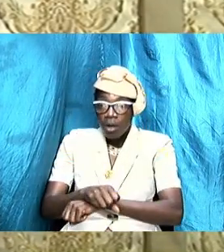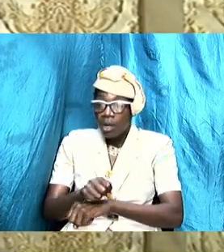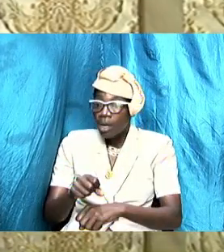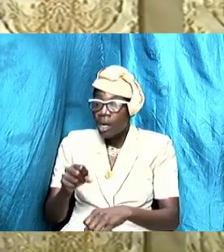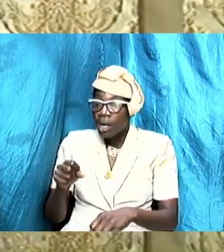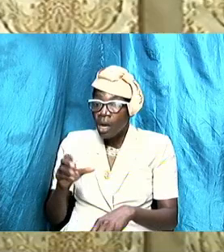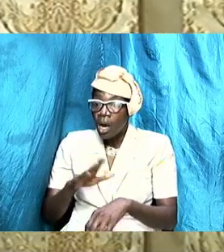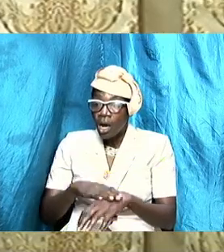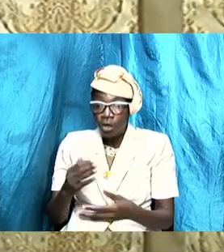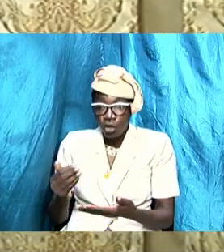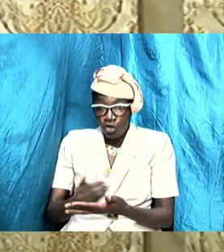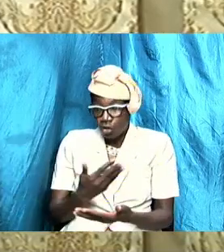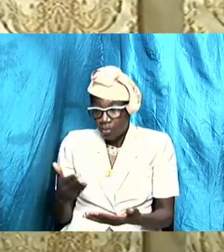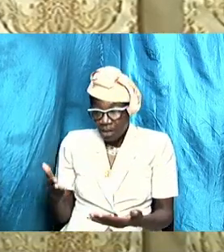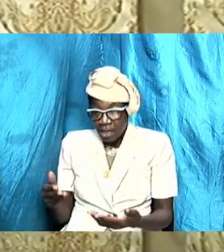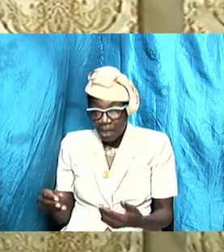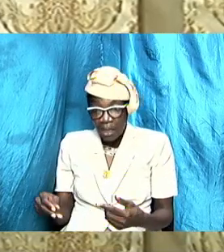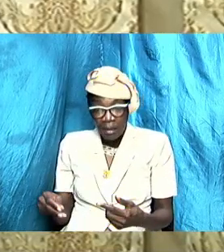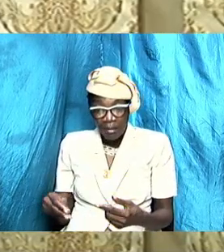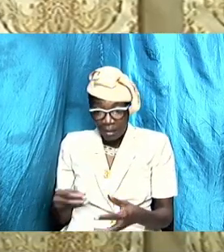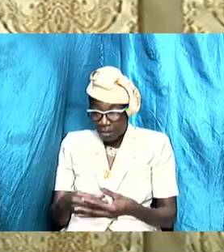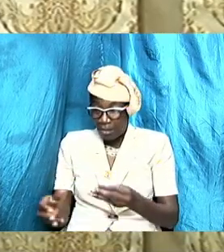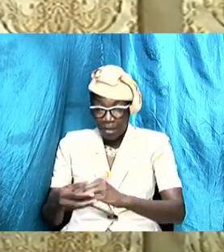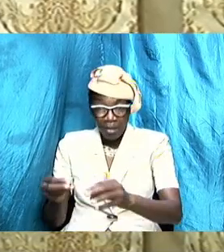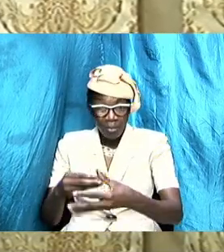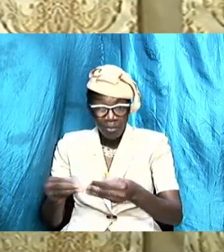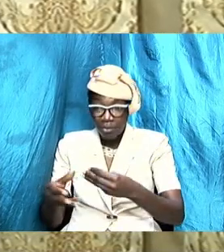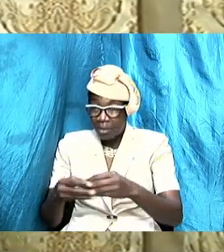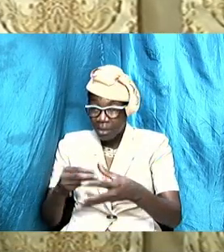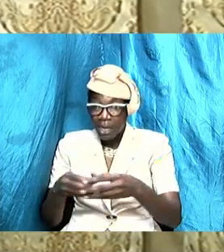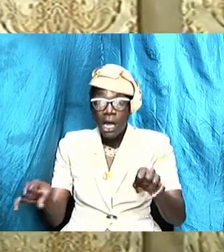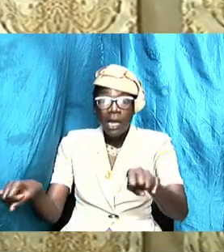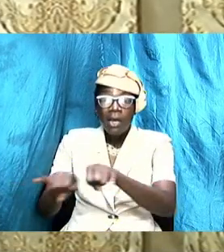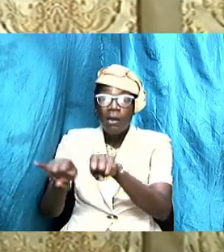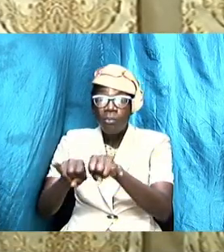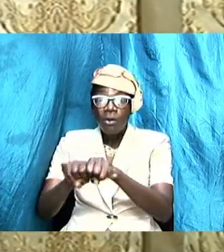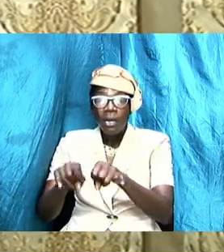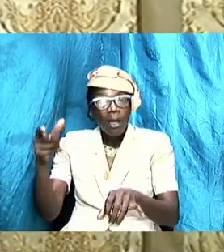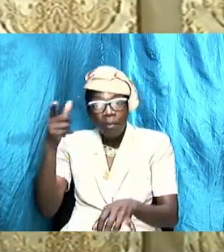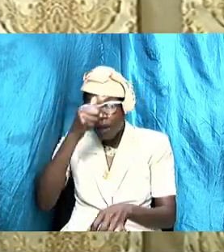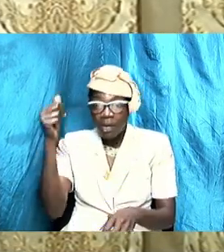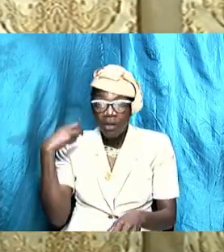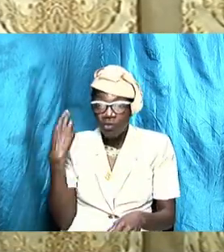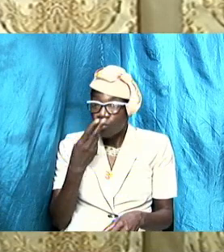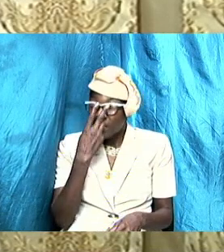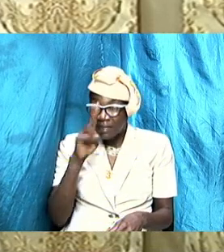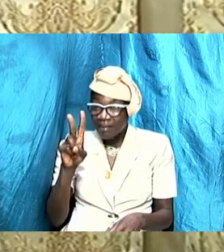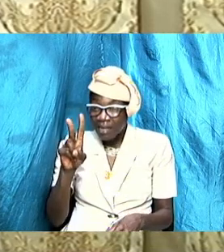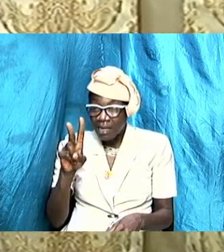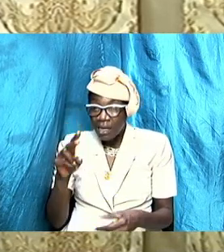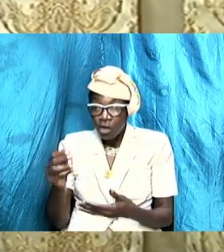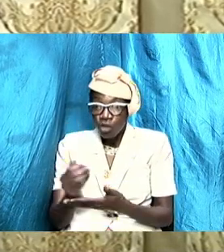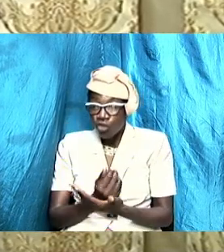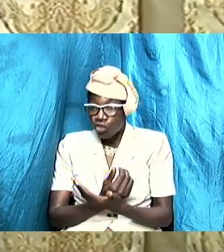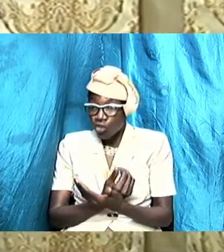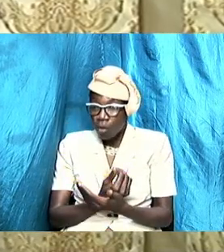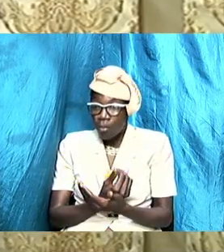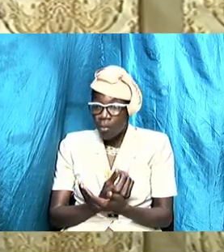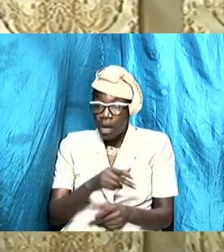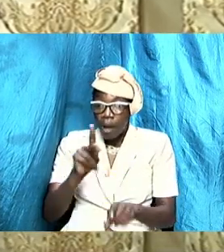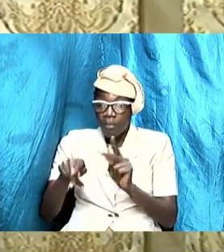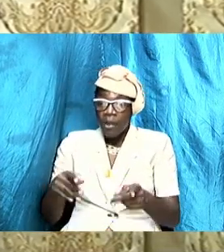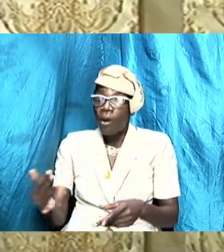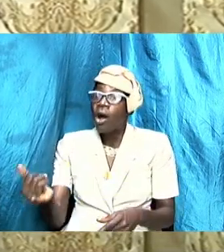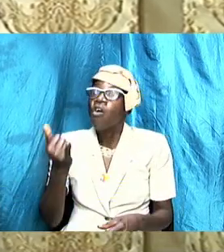topical, that is critical, that is crucial because we see where folks are misguided in many